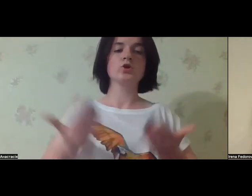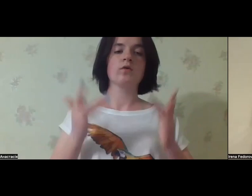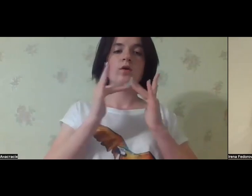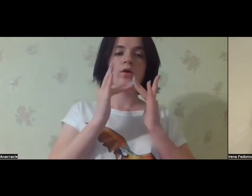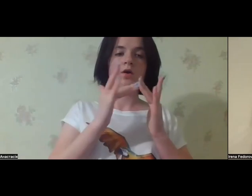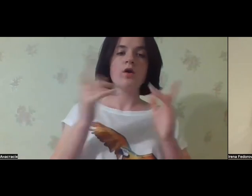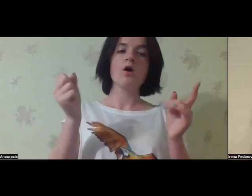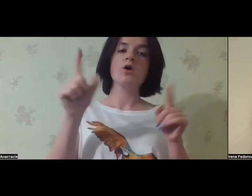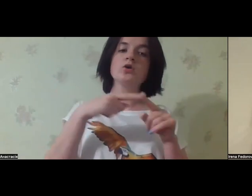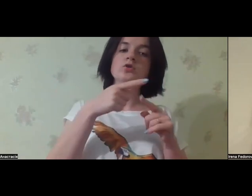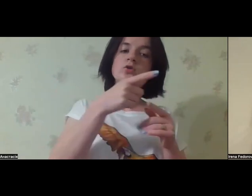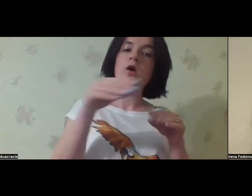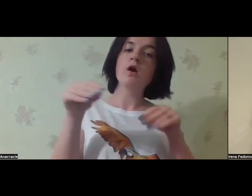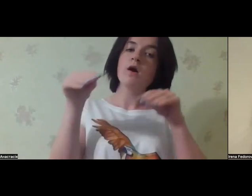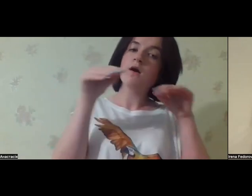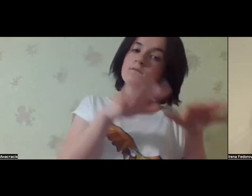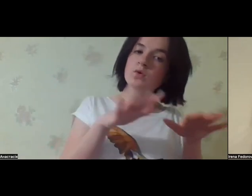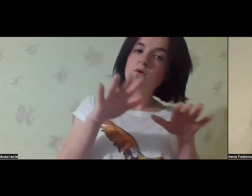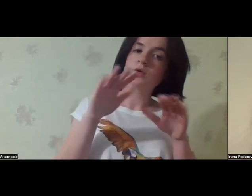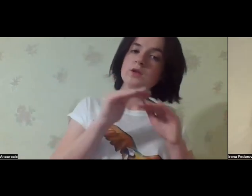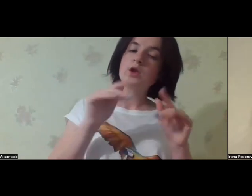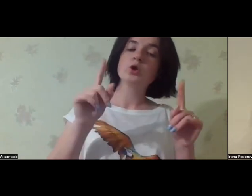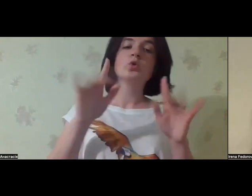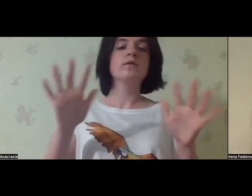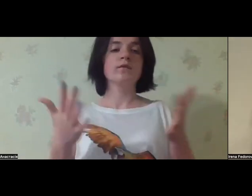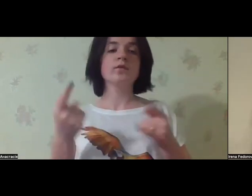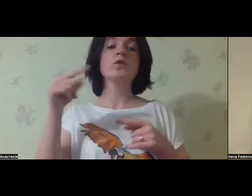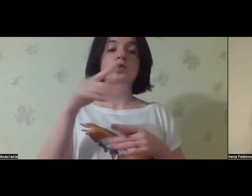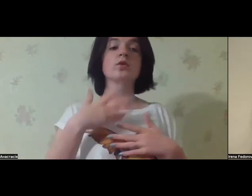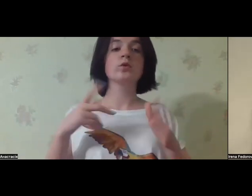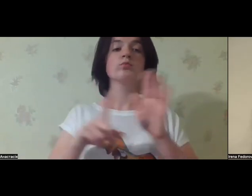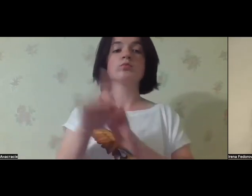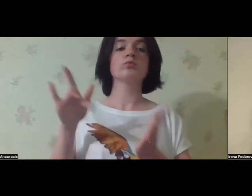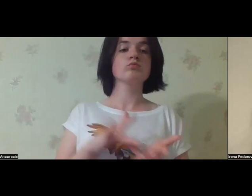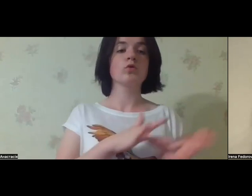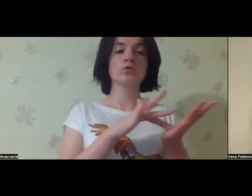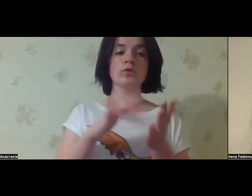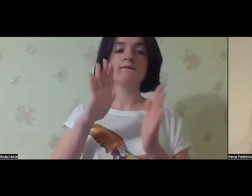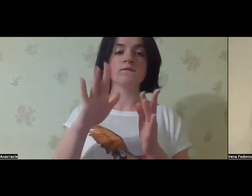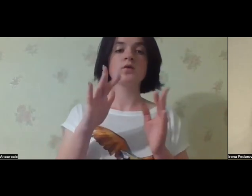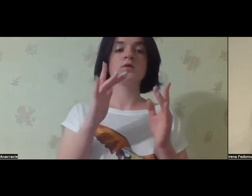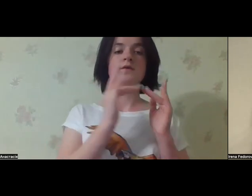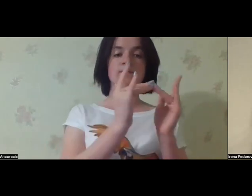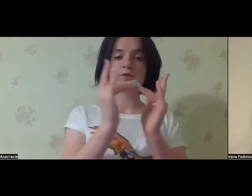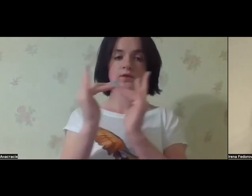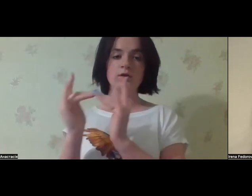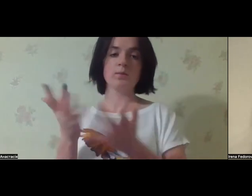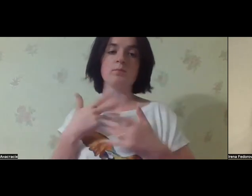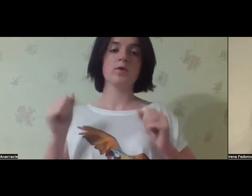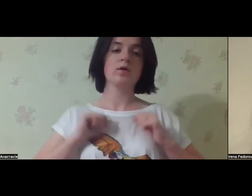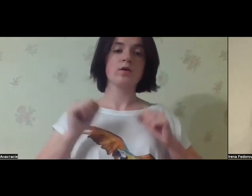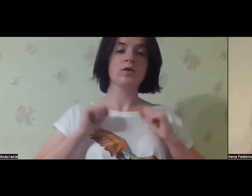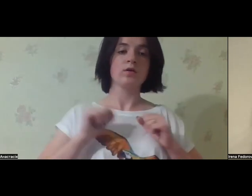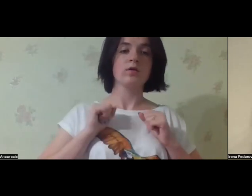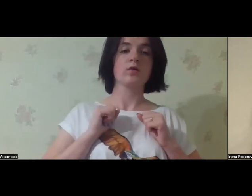getting the calls of the family members of the people who live in the institutions asking whether anyone was evacuating them.